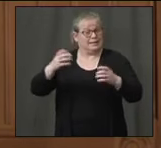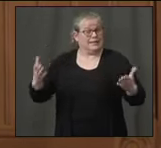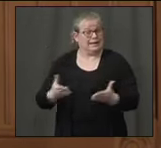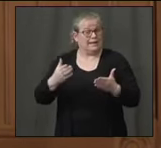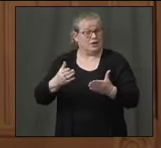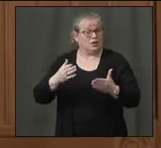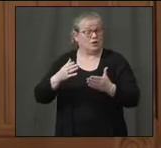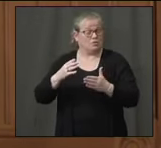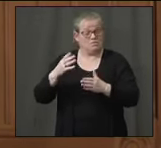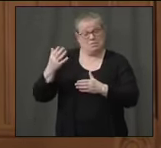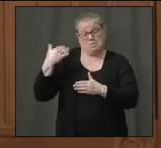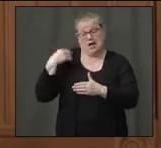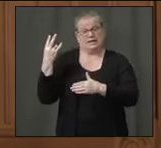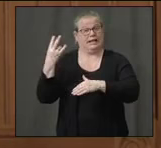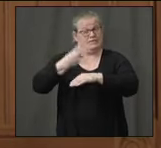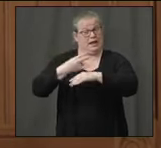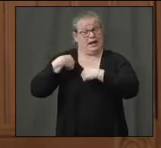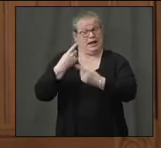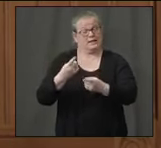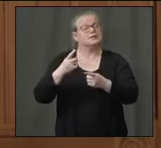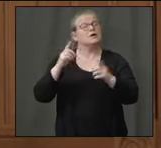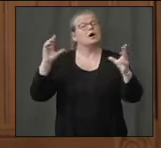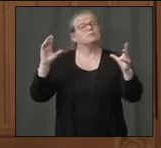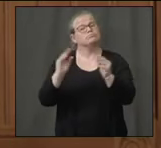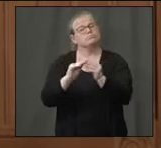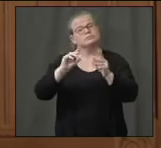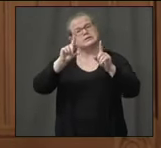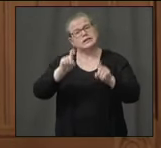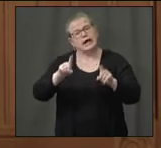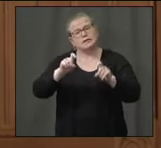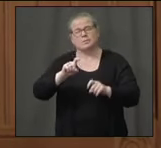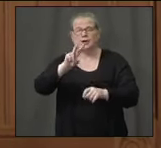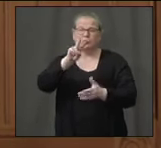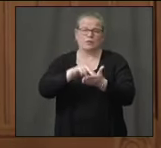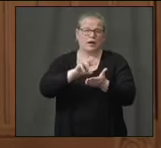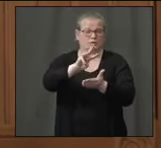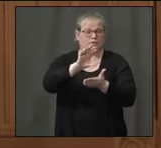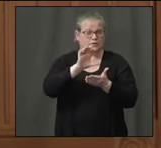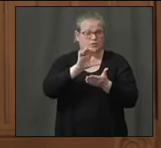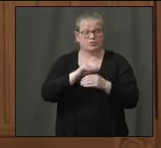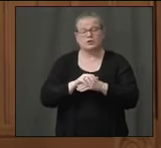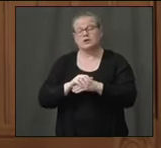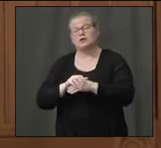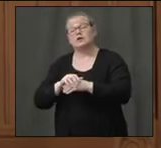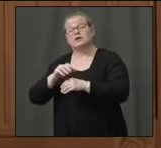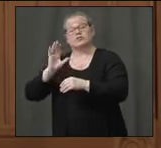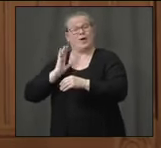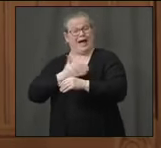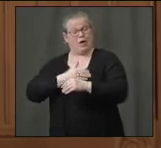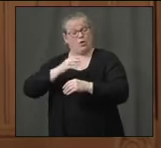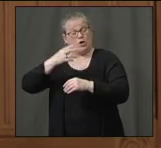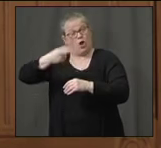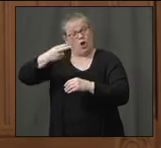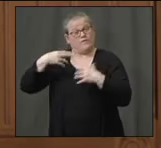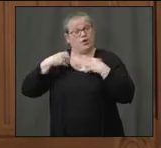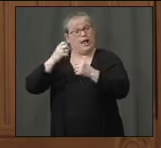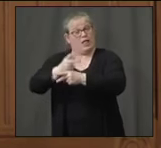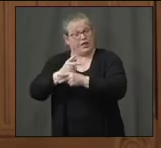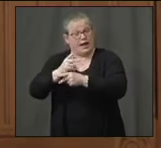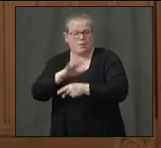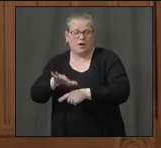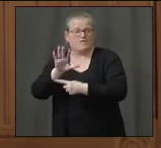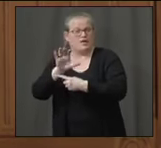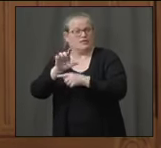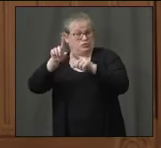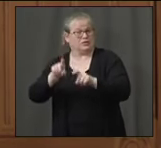tests. At Hartford HealthCare, we represent 500 of those tests. So approximately 20 percent. As we look